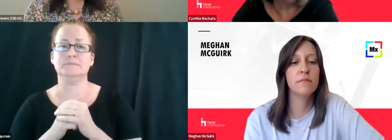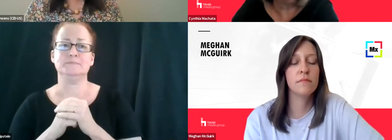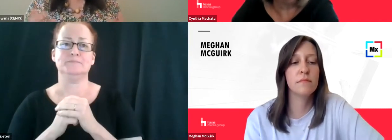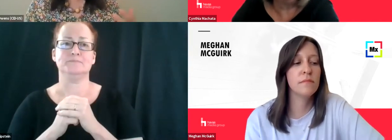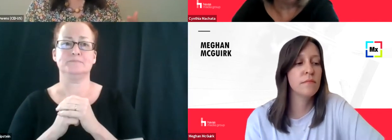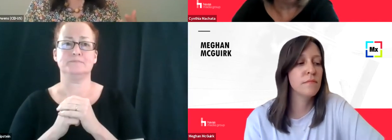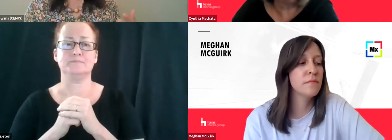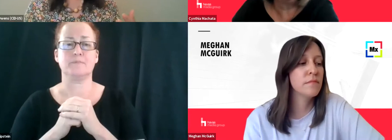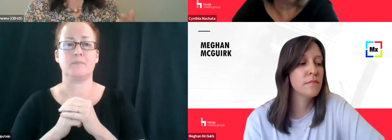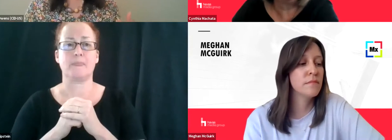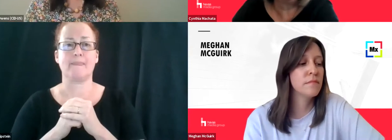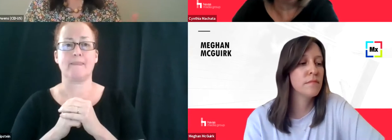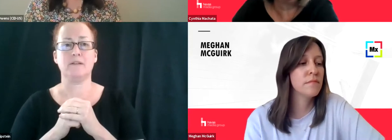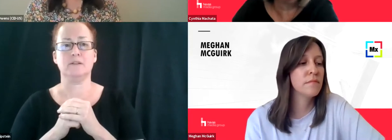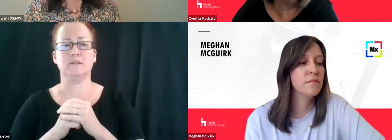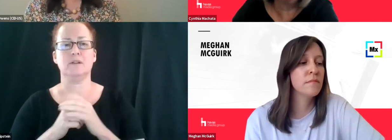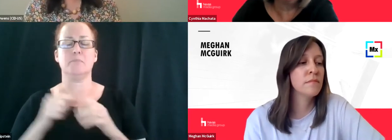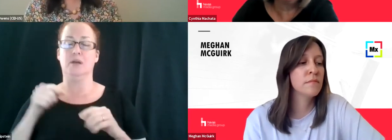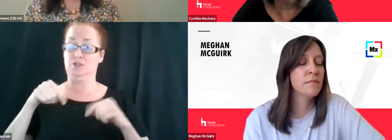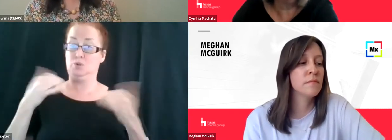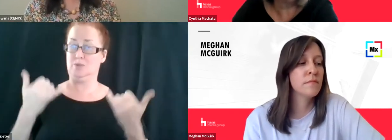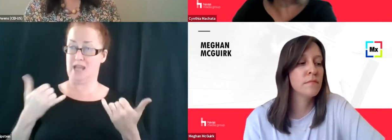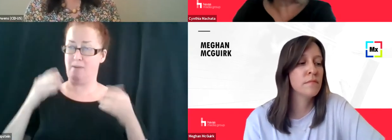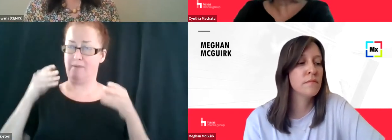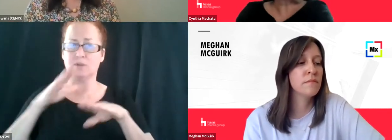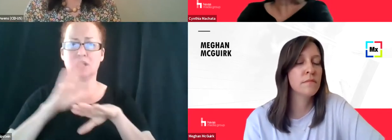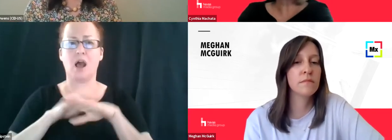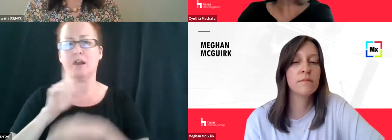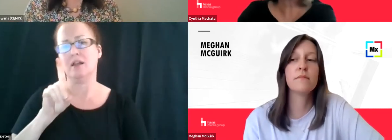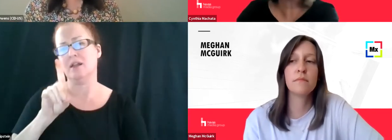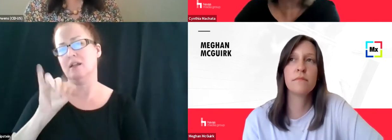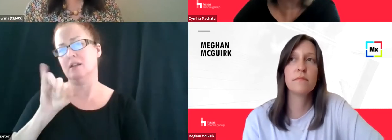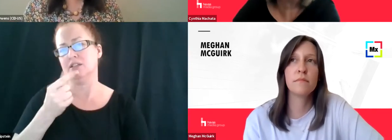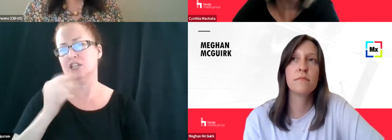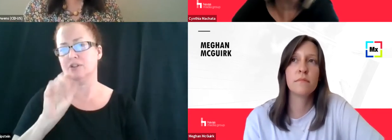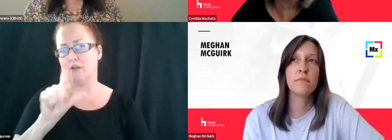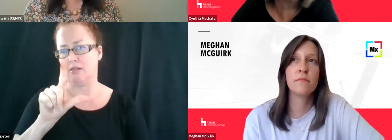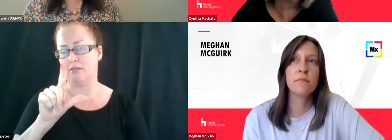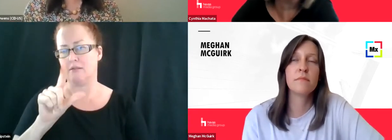Although the role, the area we're going to focus on today is digital primarily.